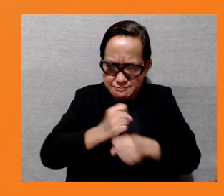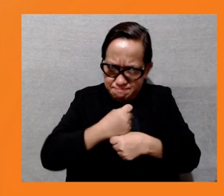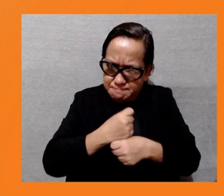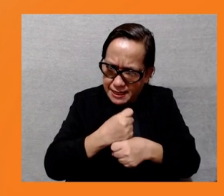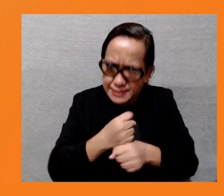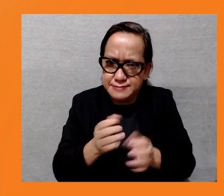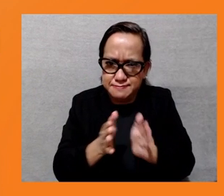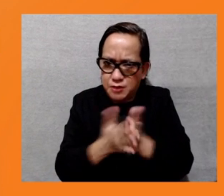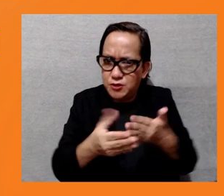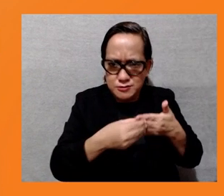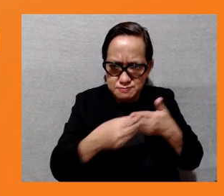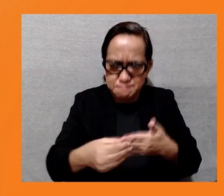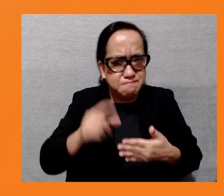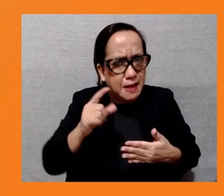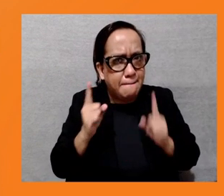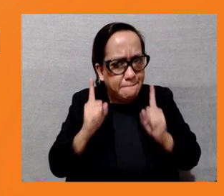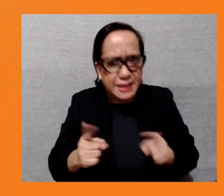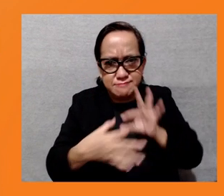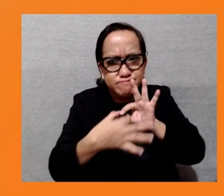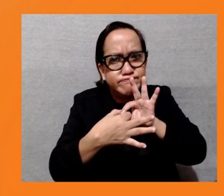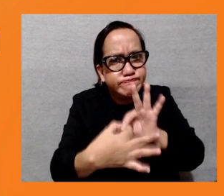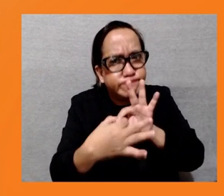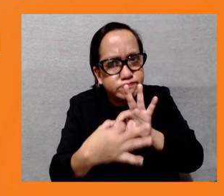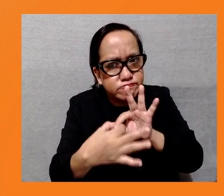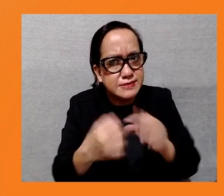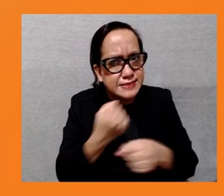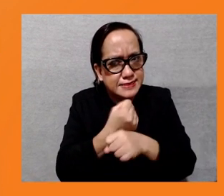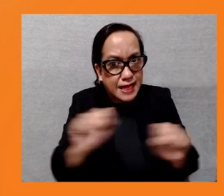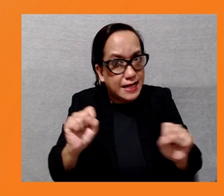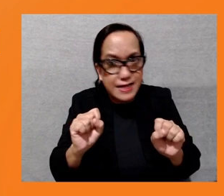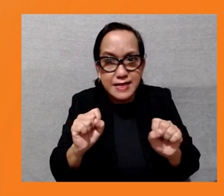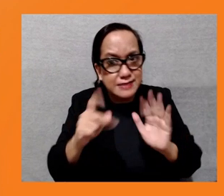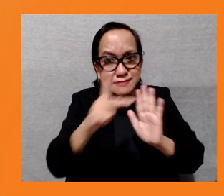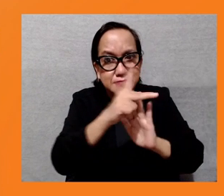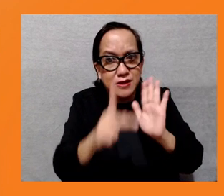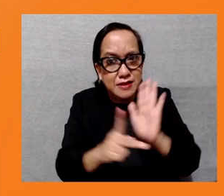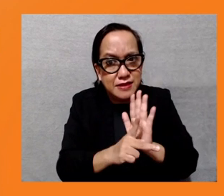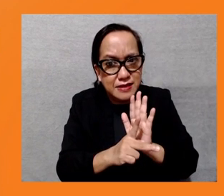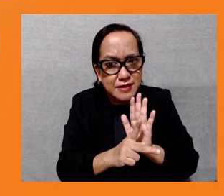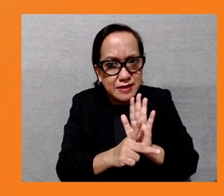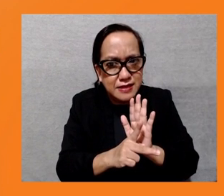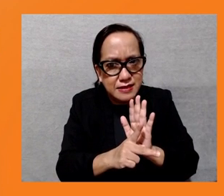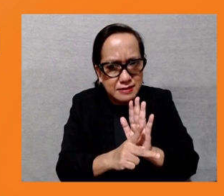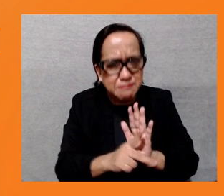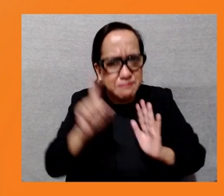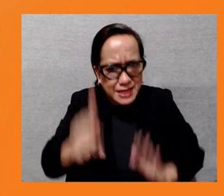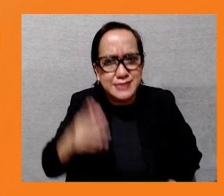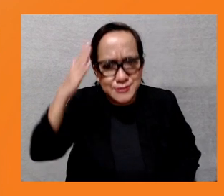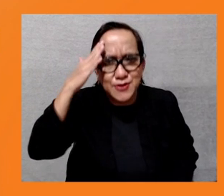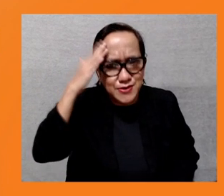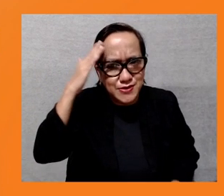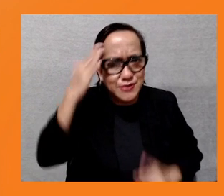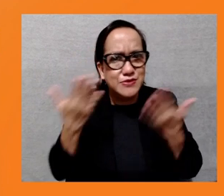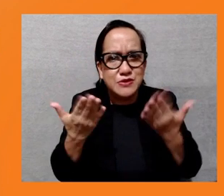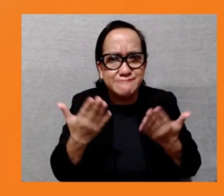times, it should entail taking off from the past and existing hard lessons on safeguard implementations. There can be